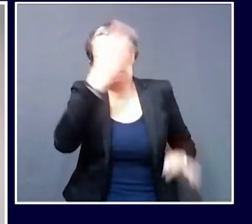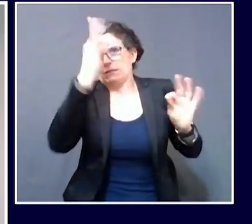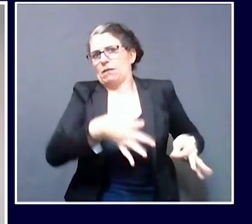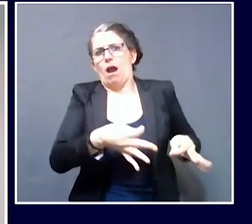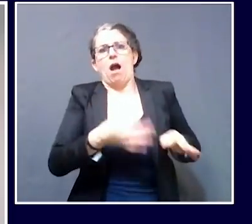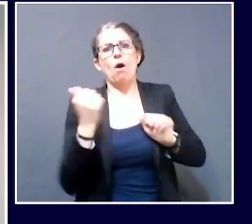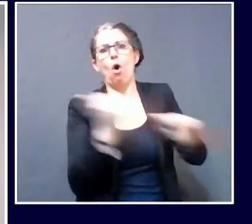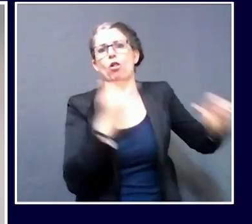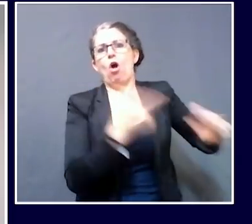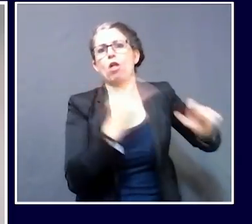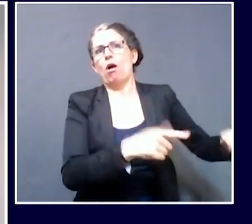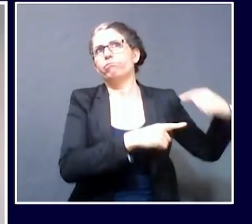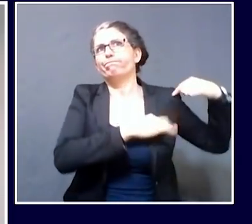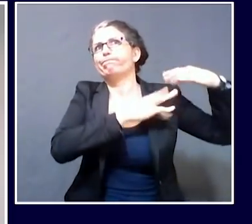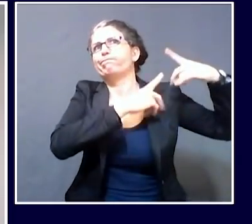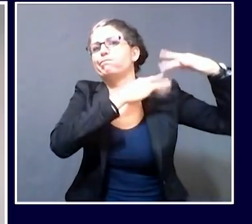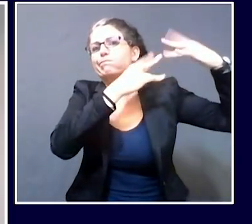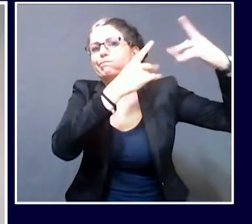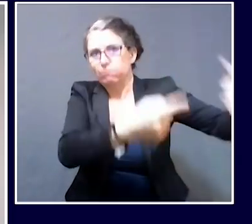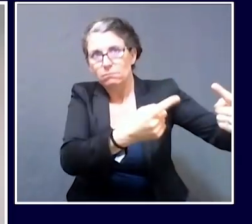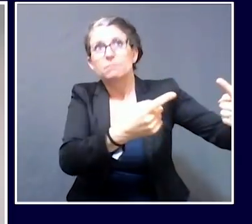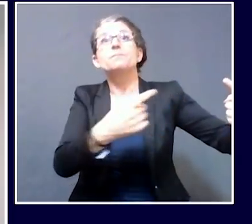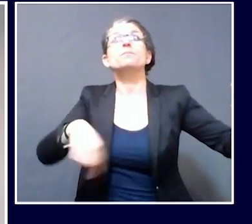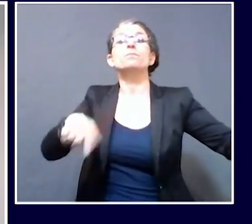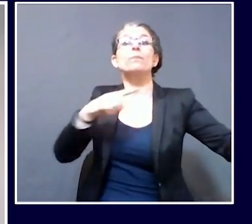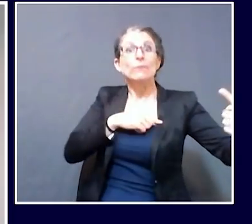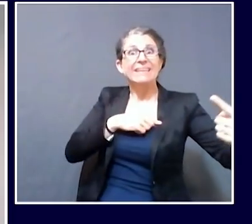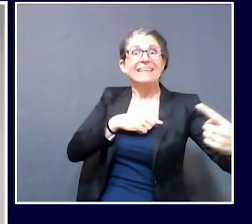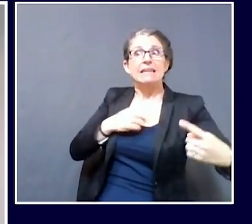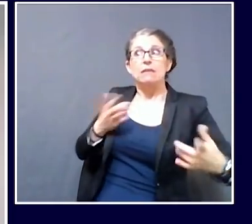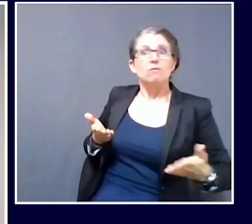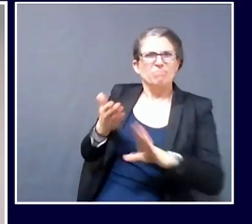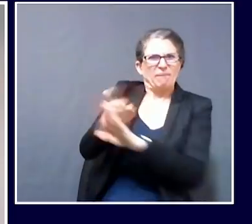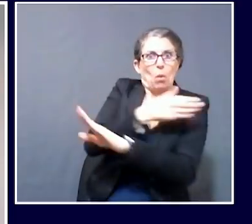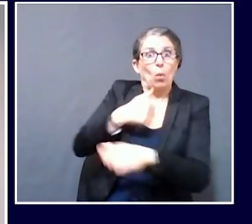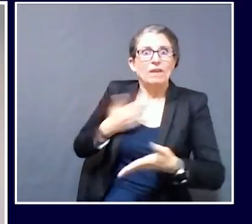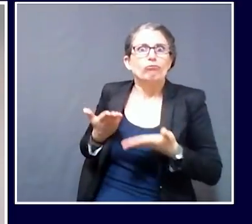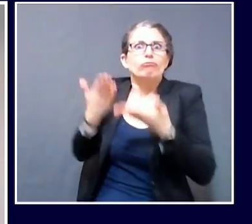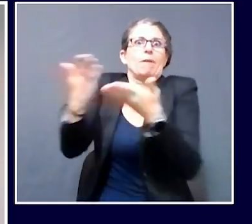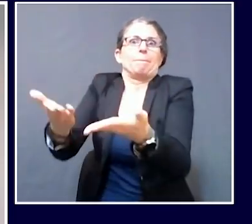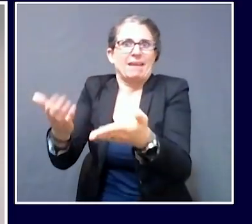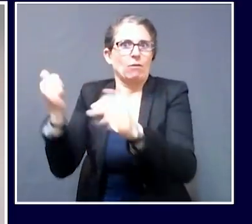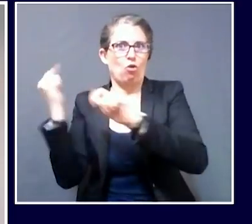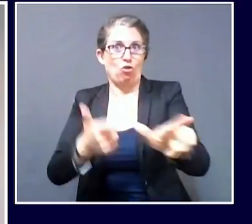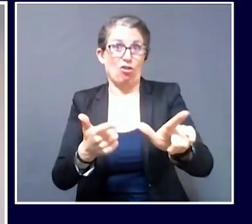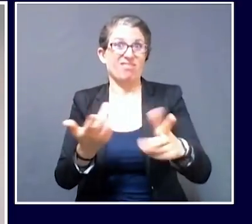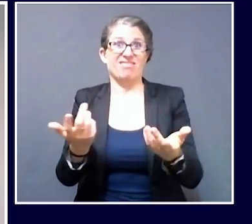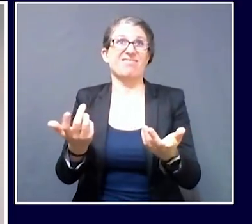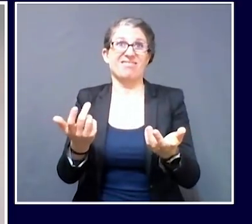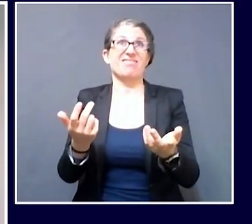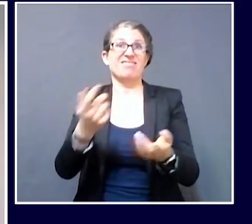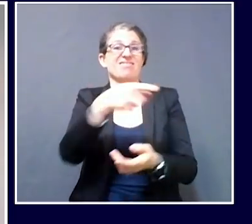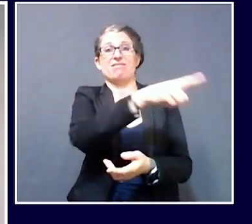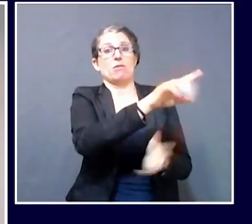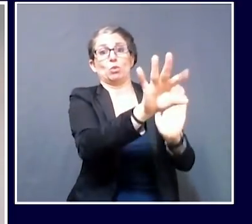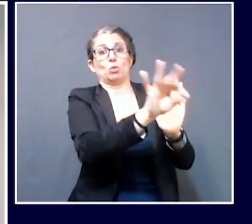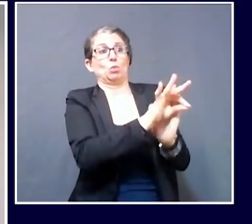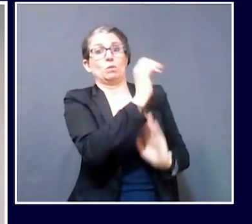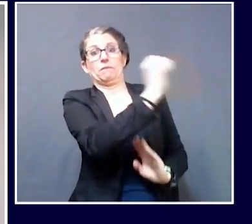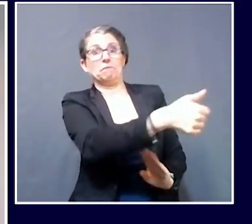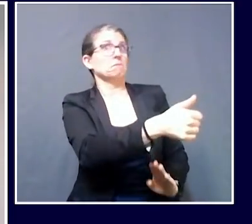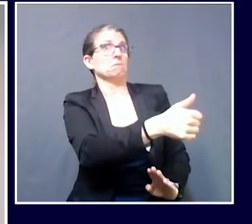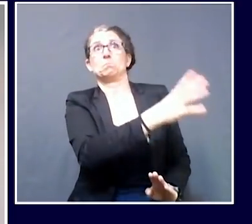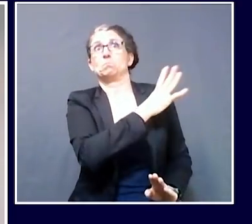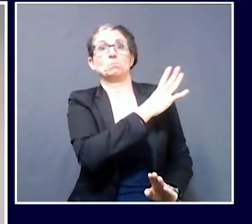recommend universal testing. Facilities can use our laboratory in Augusta, but if they already have a relationship with another